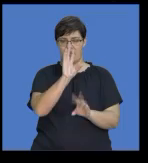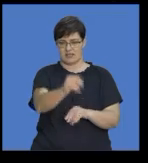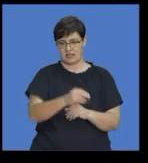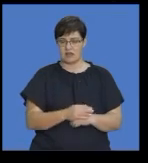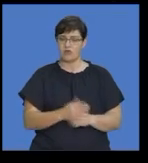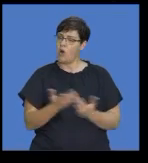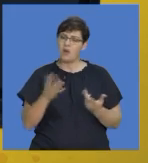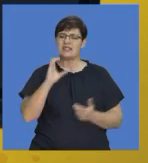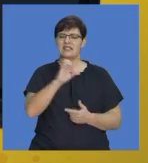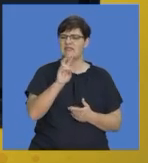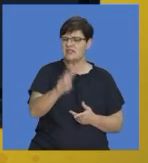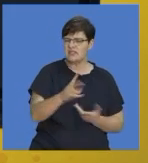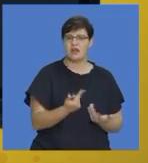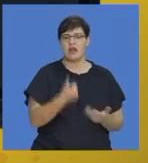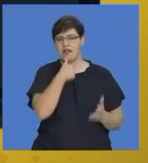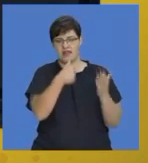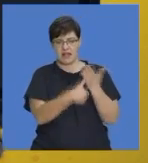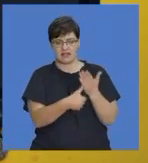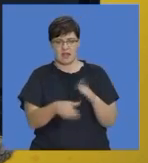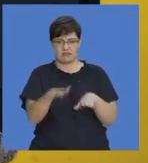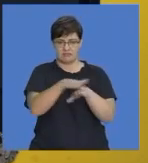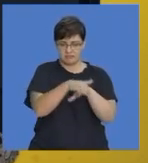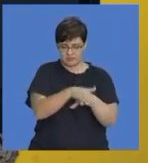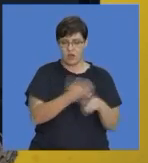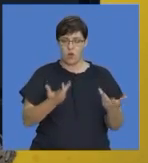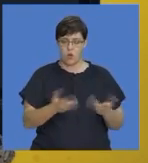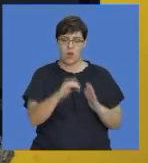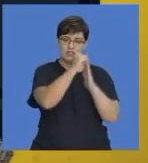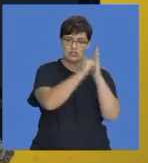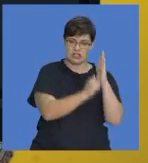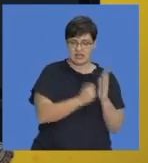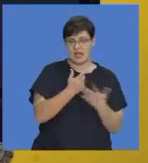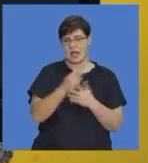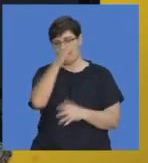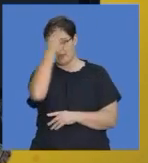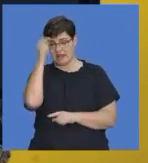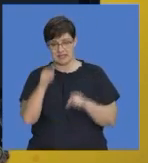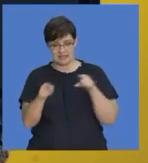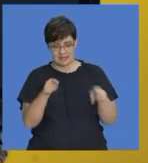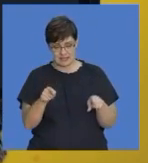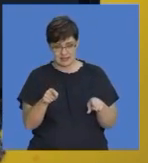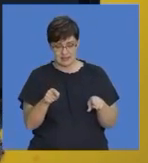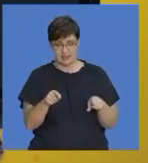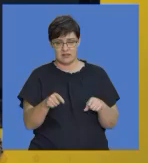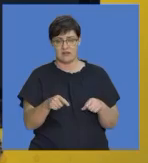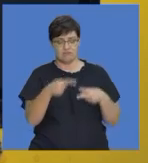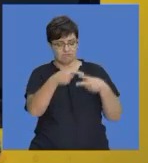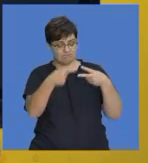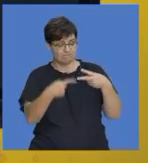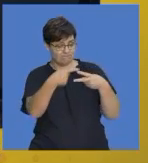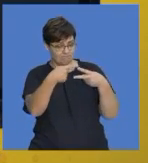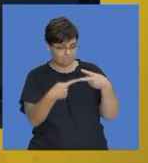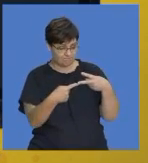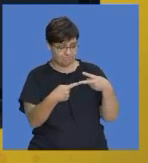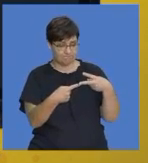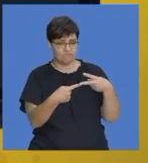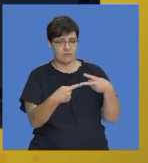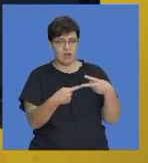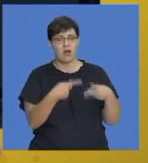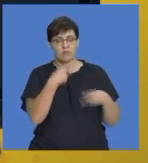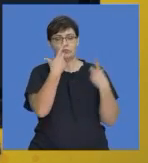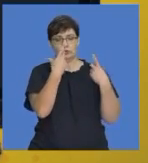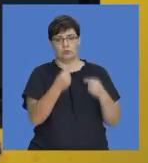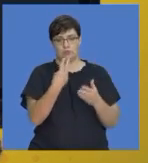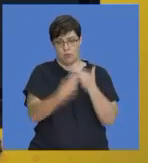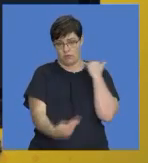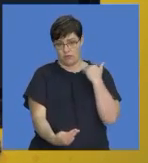even with the CV and the covering letter and the agenda and the minutes of the meeting, both sections need to